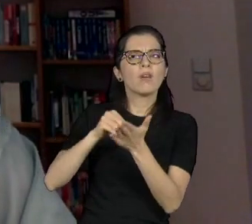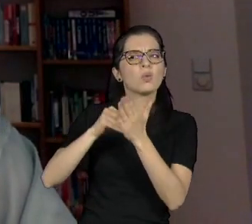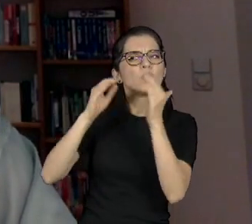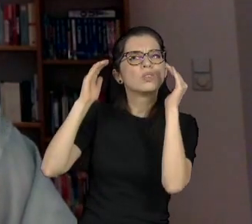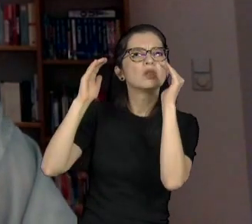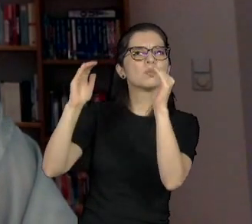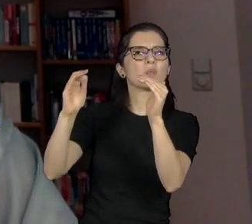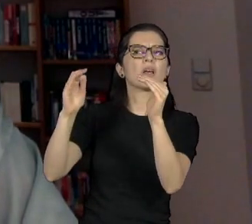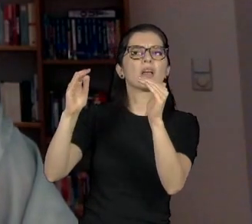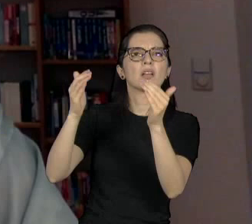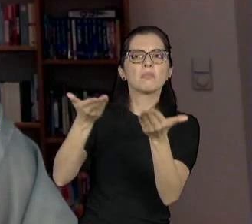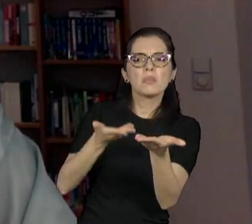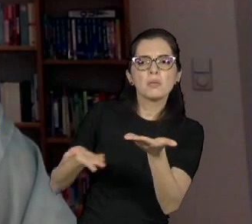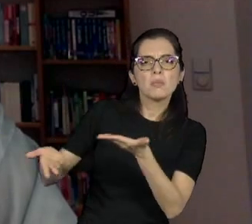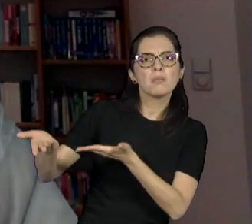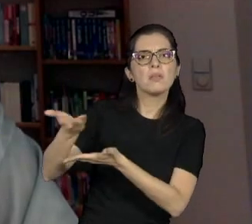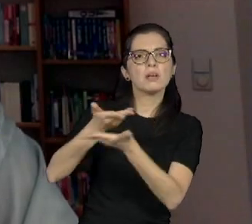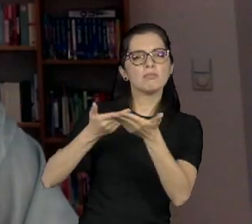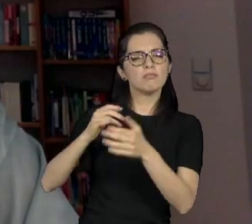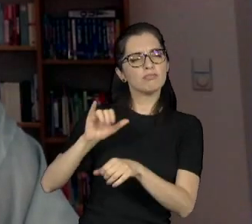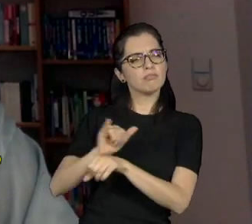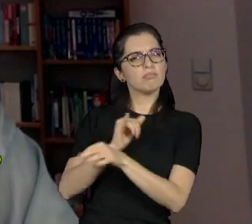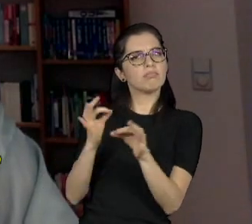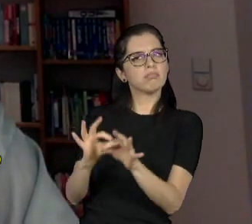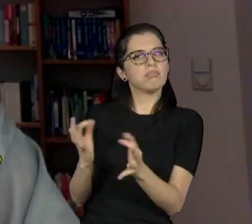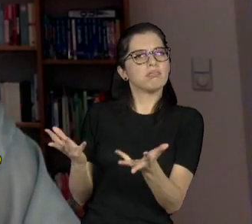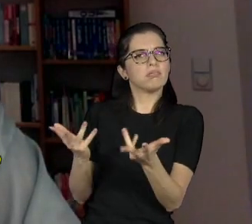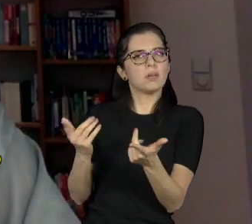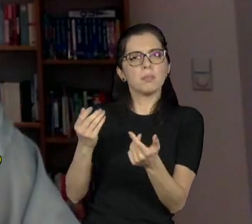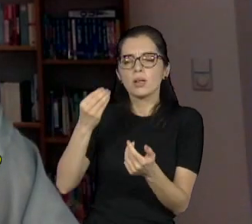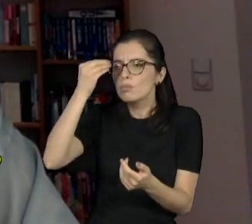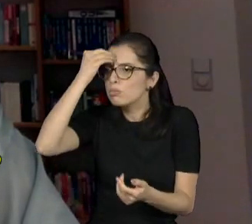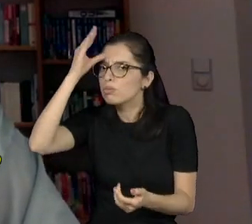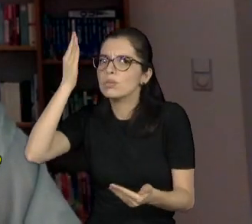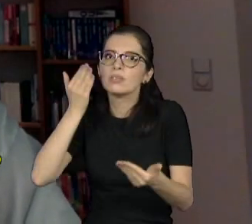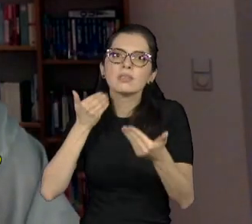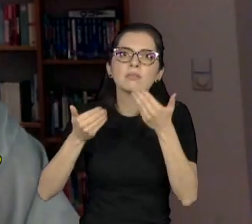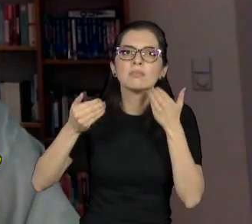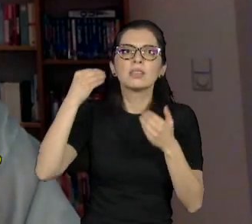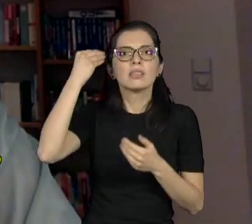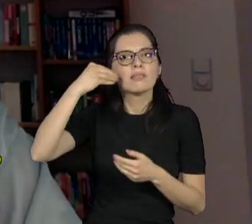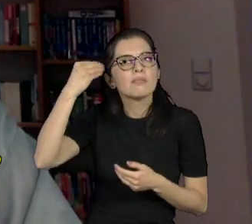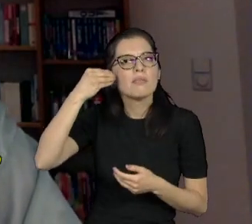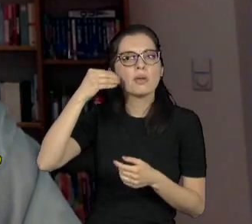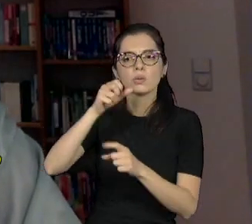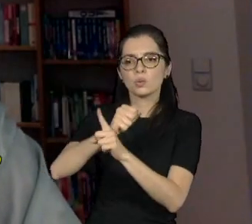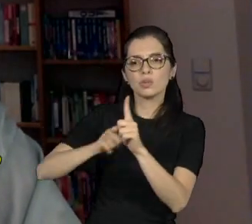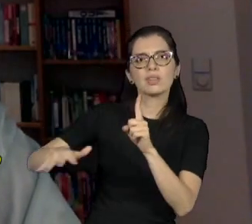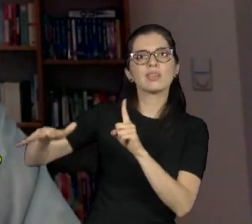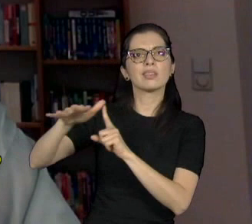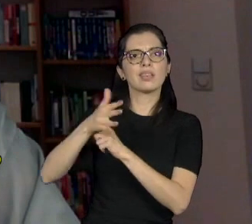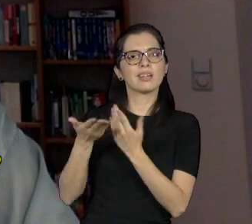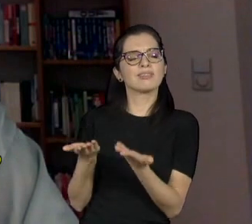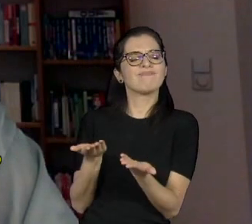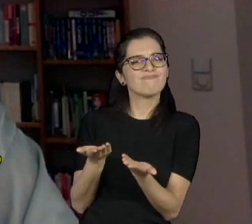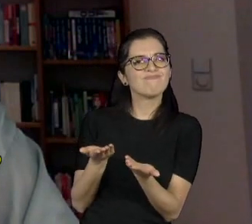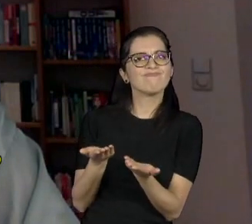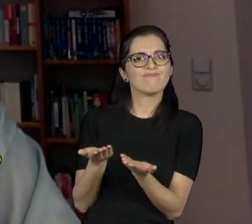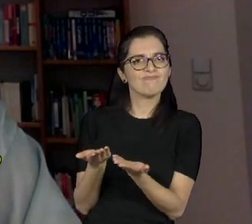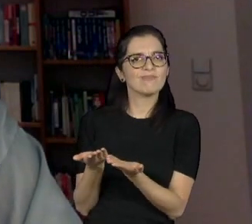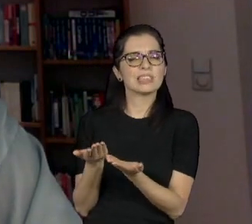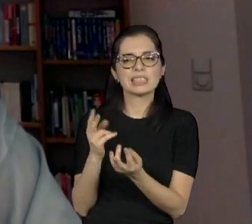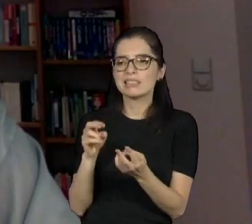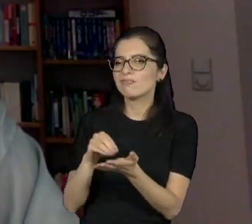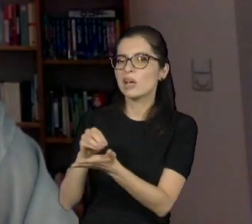respect for the intellect, for the knowledge, for the experience of civil society,